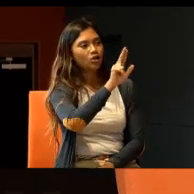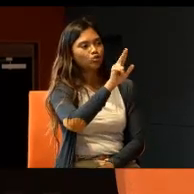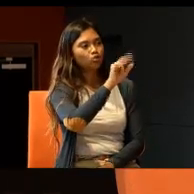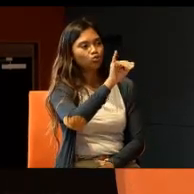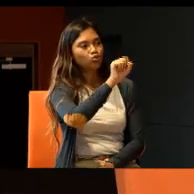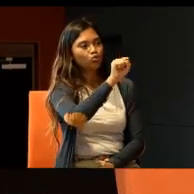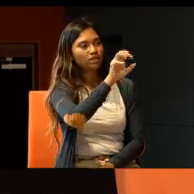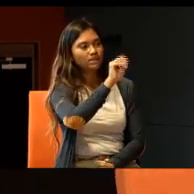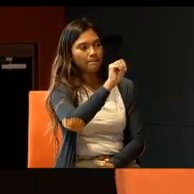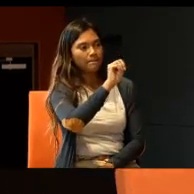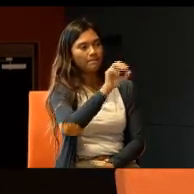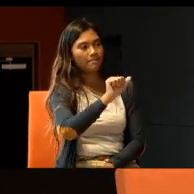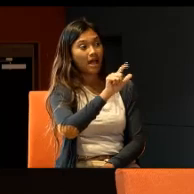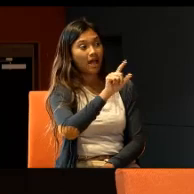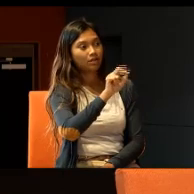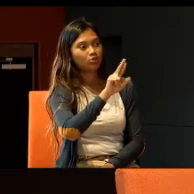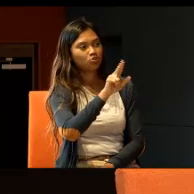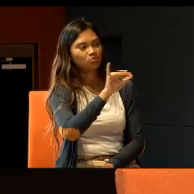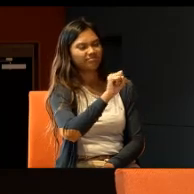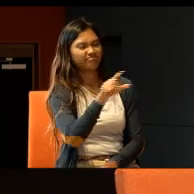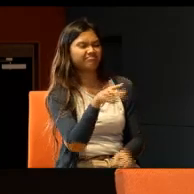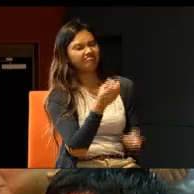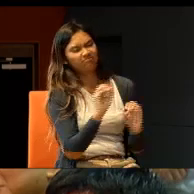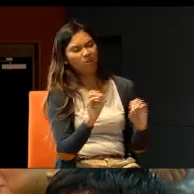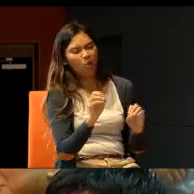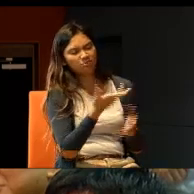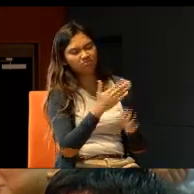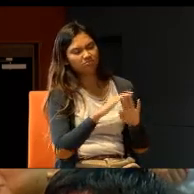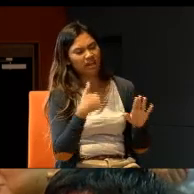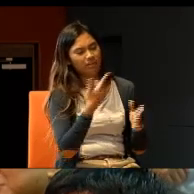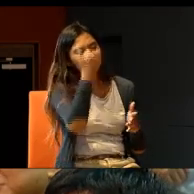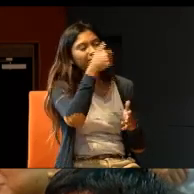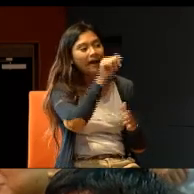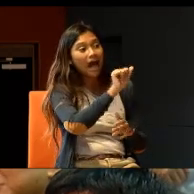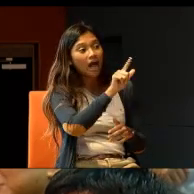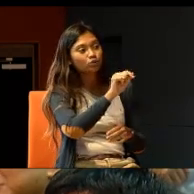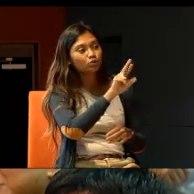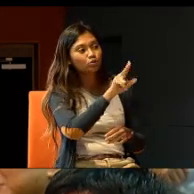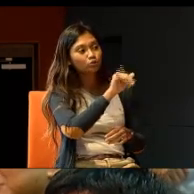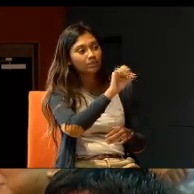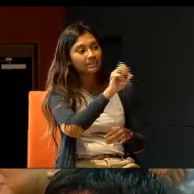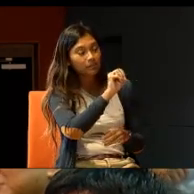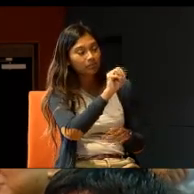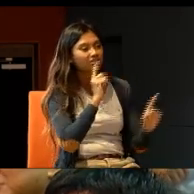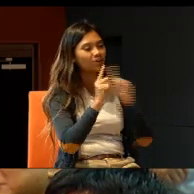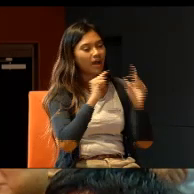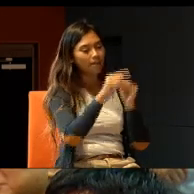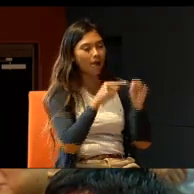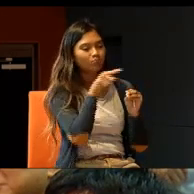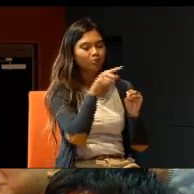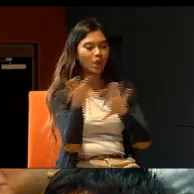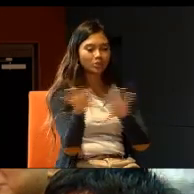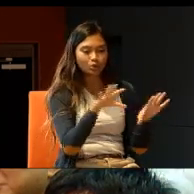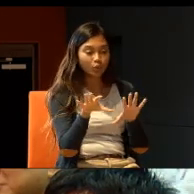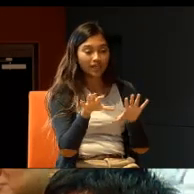such thing as altruism. I mean, altruism, we are talking about, we are doing it to improve